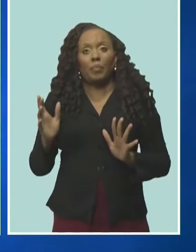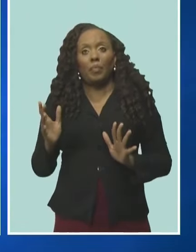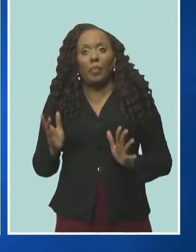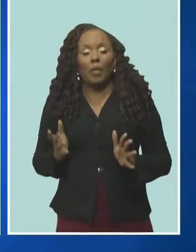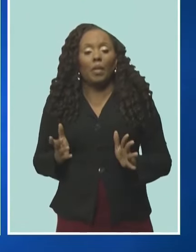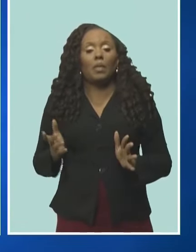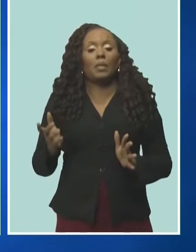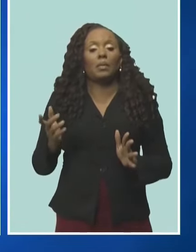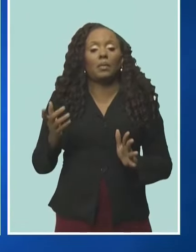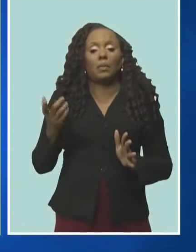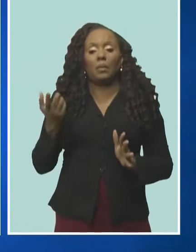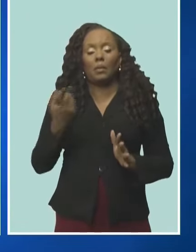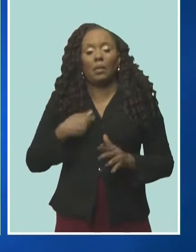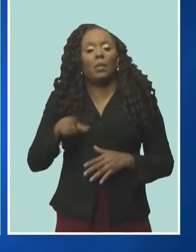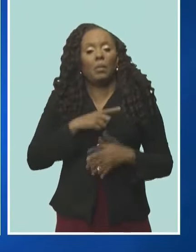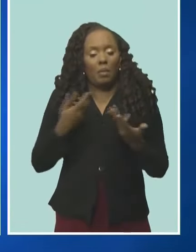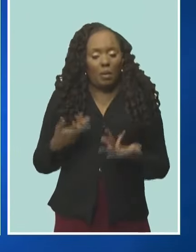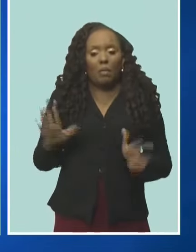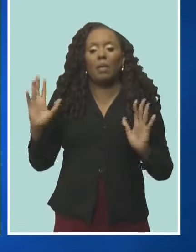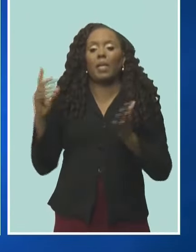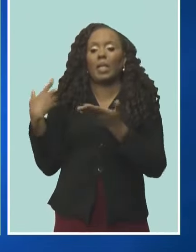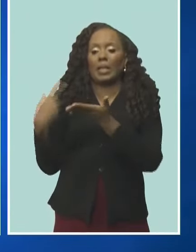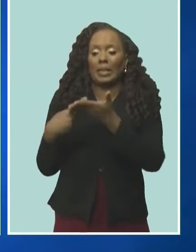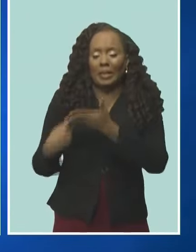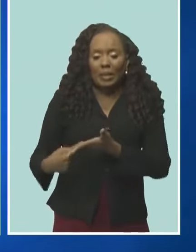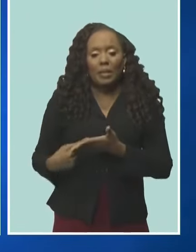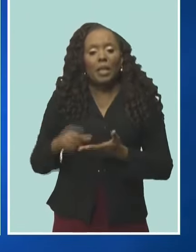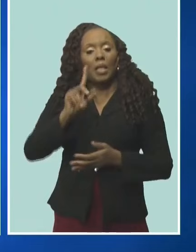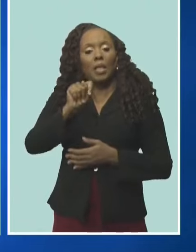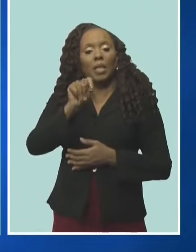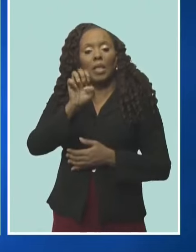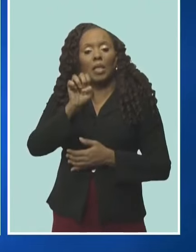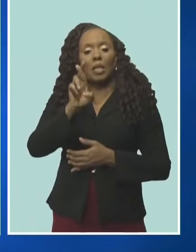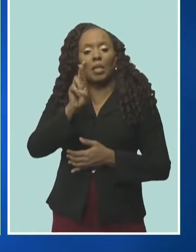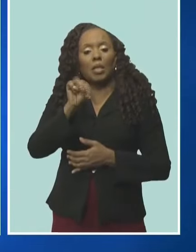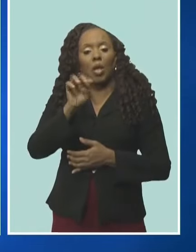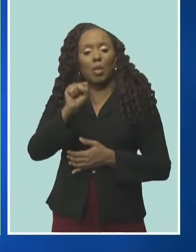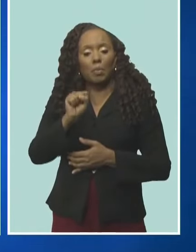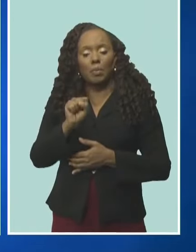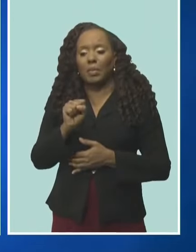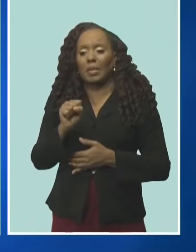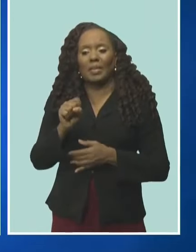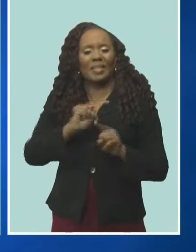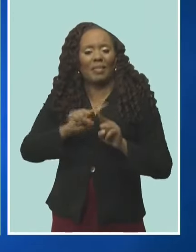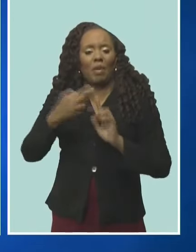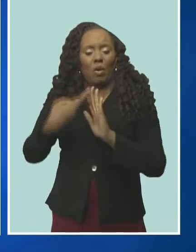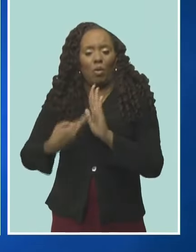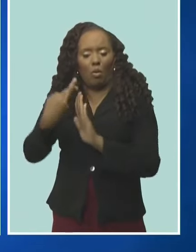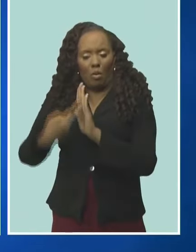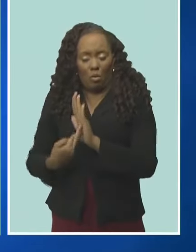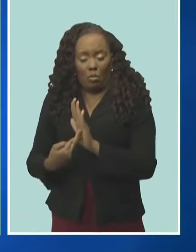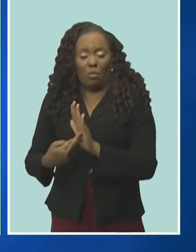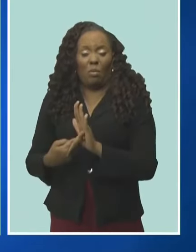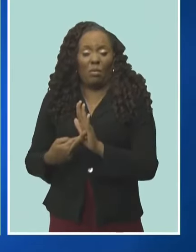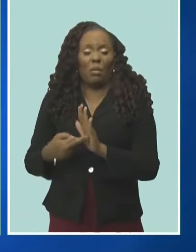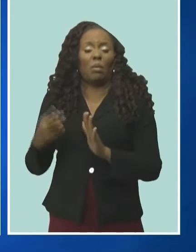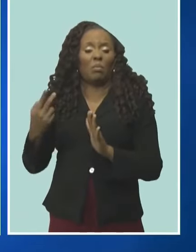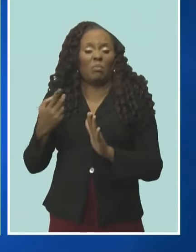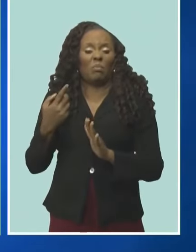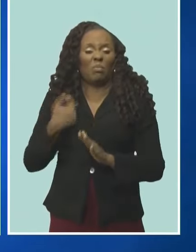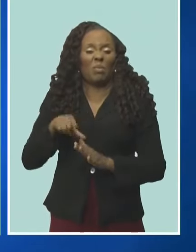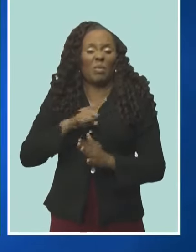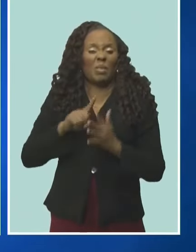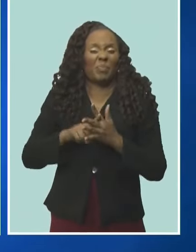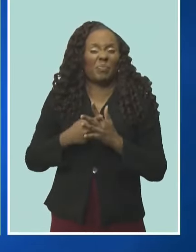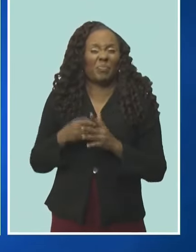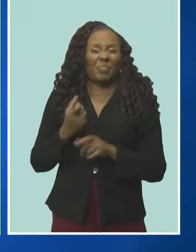of discussing terms and conditions, and that had begun since the last year or year before last, 2022.